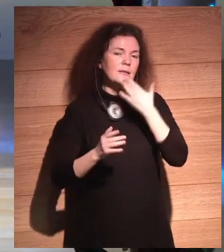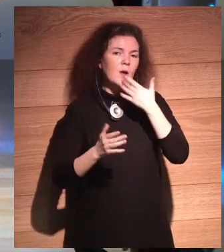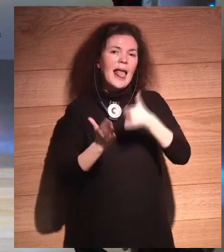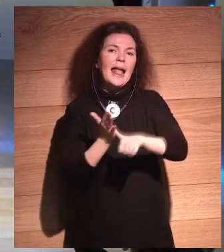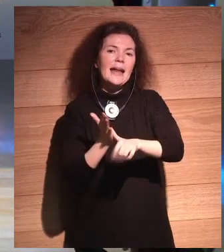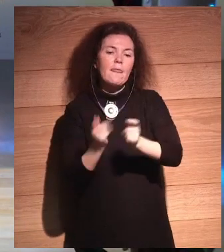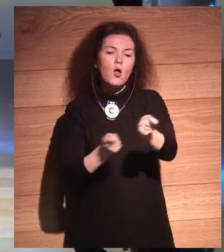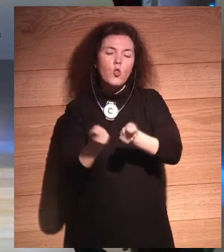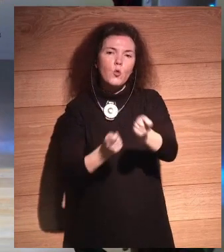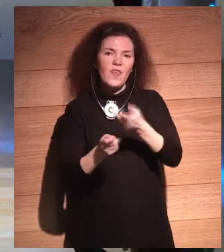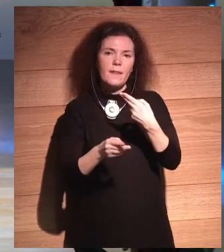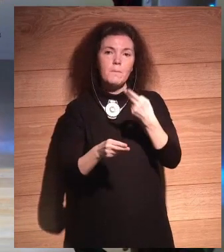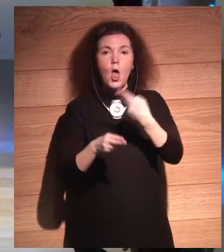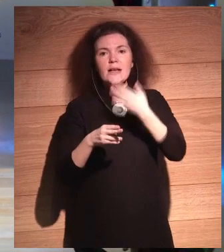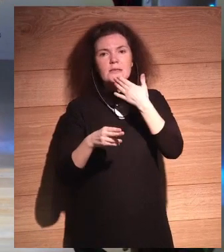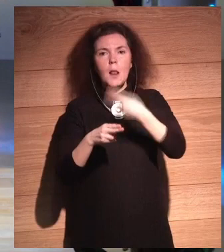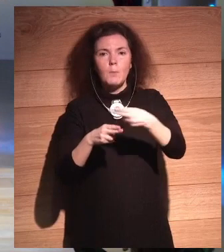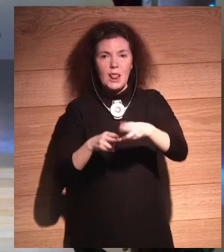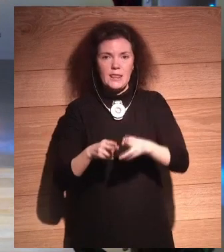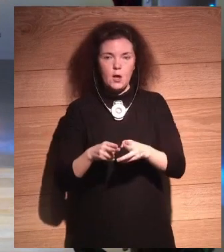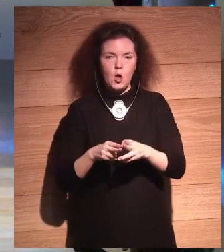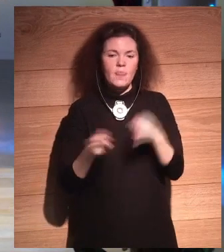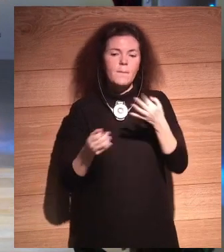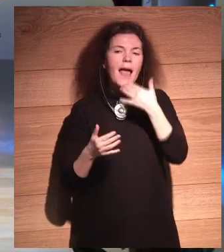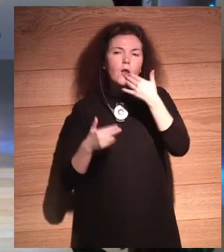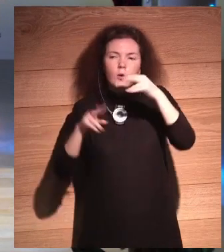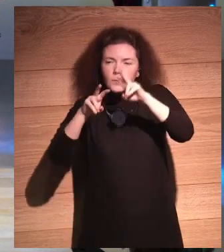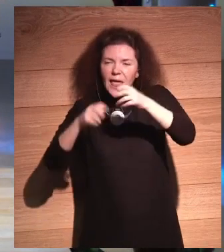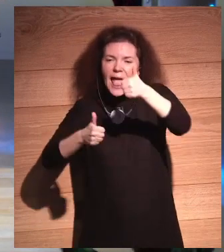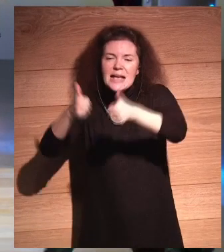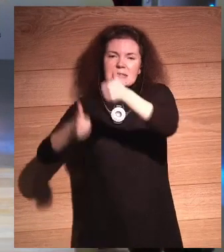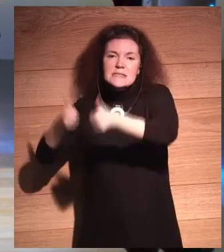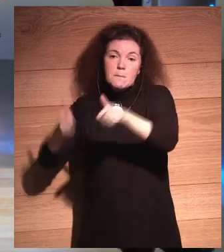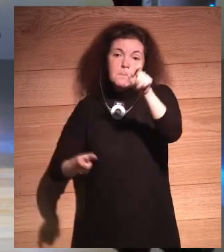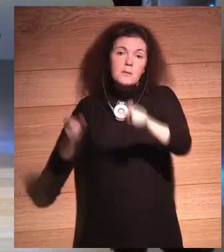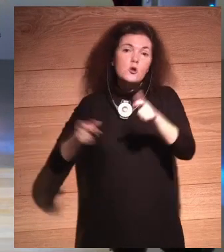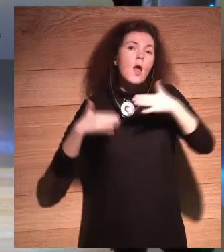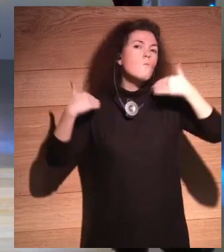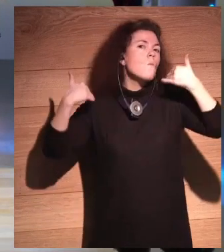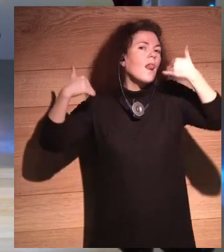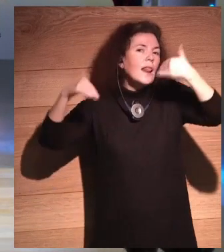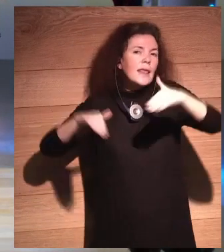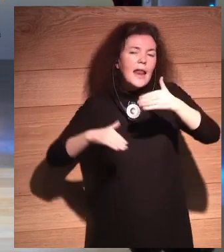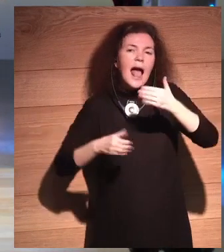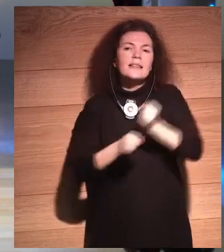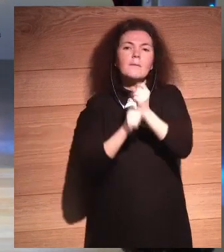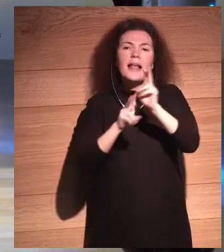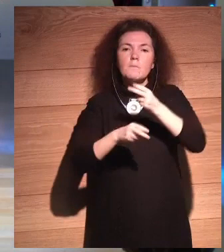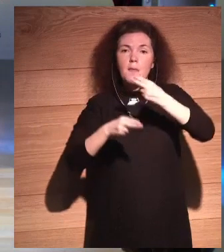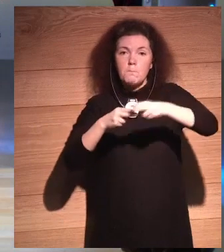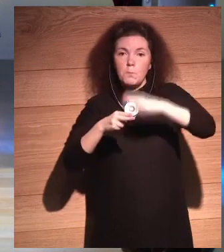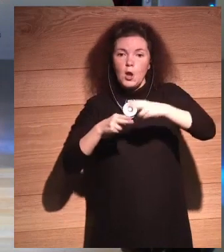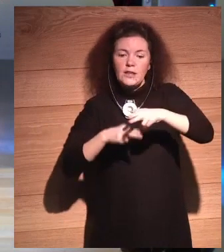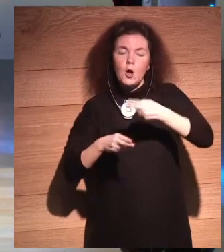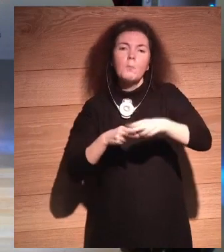official, whoever they are, all the way up to the prime minister and the king, all the way up to say, do you have a,